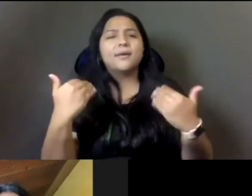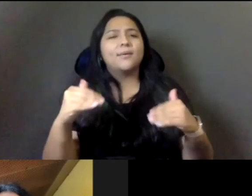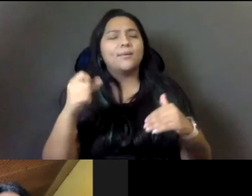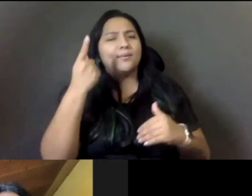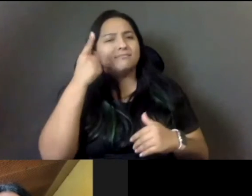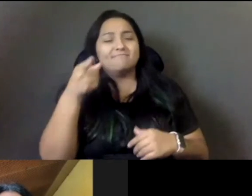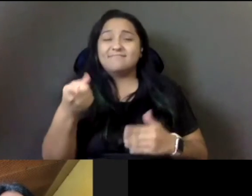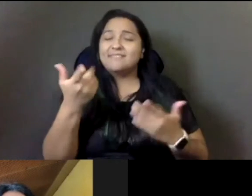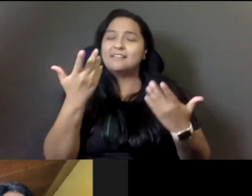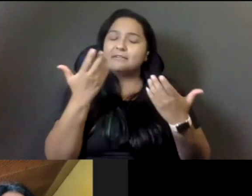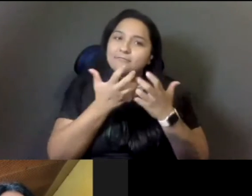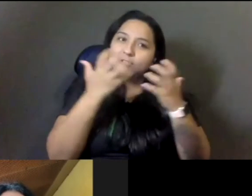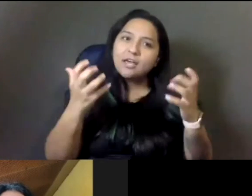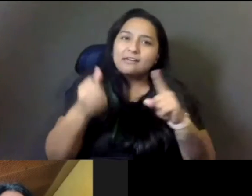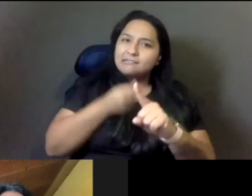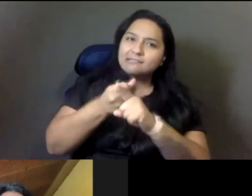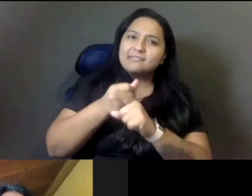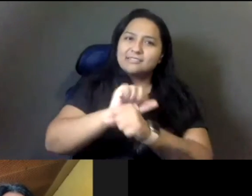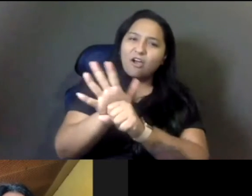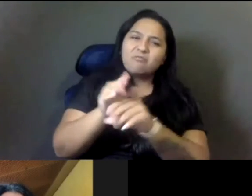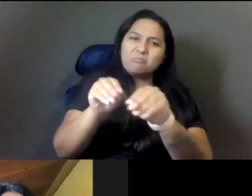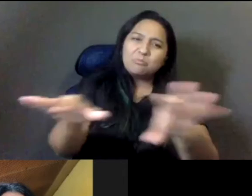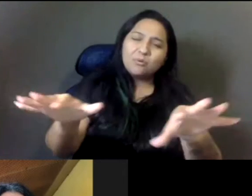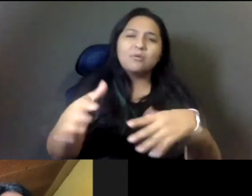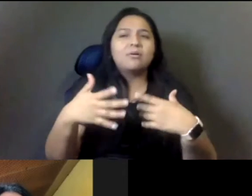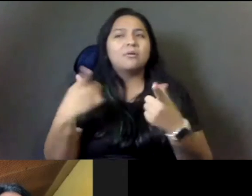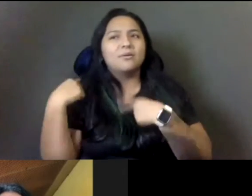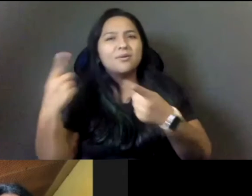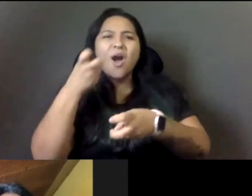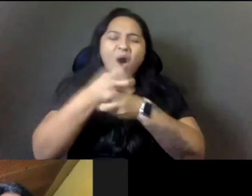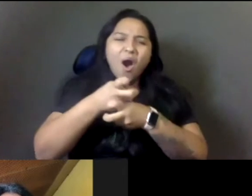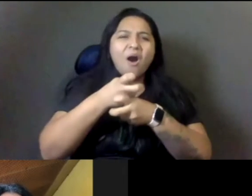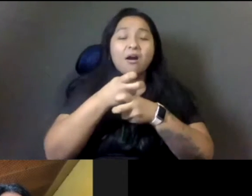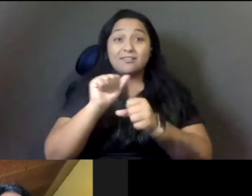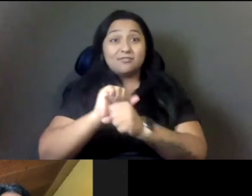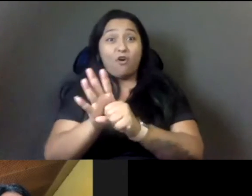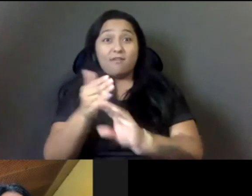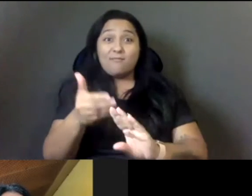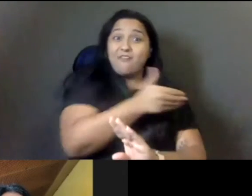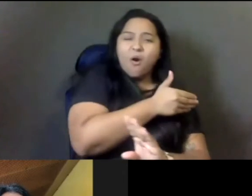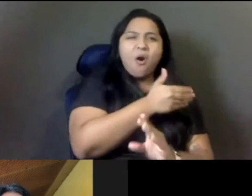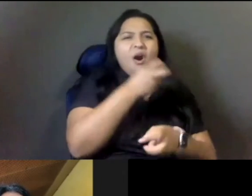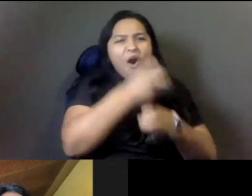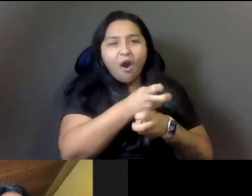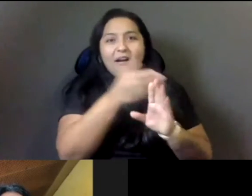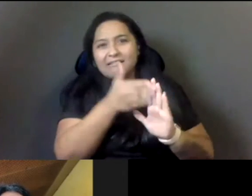situations very difficult before the COVID-19, and now we are here and we have the opportunity to